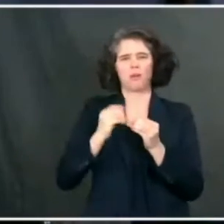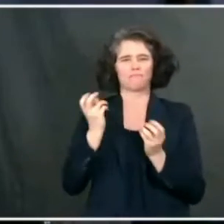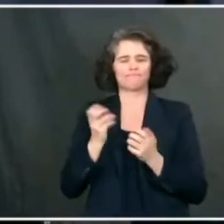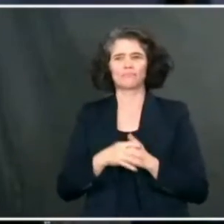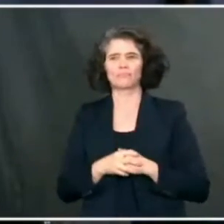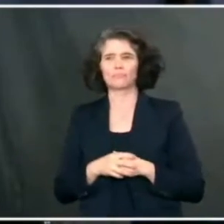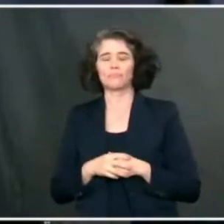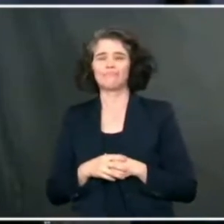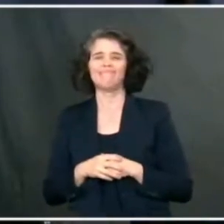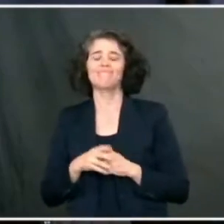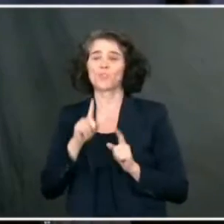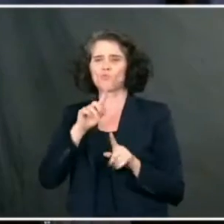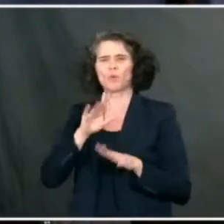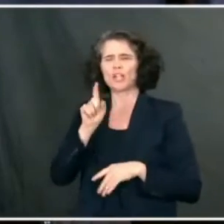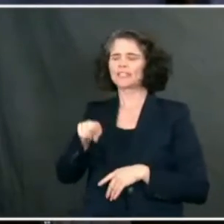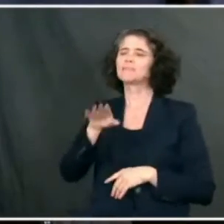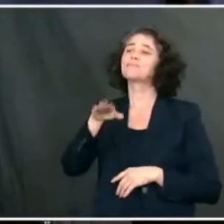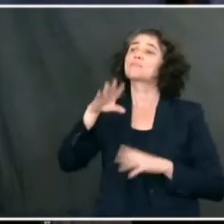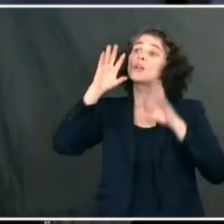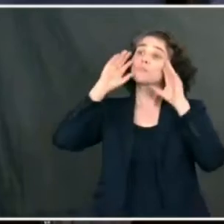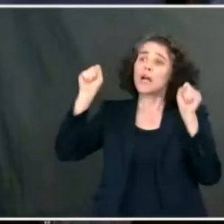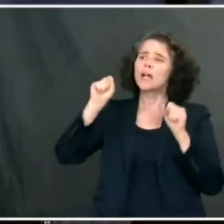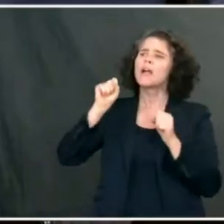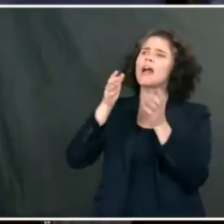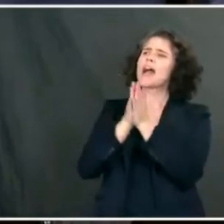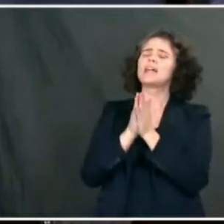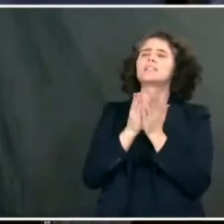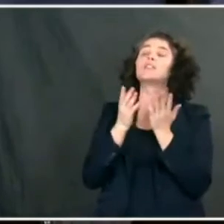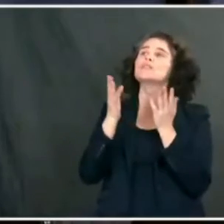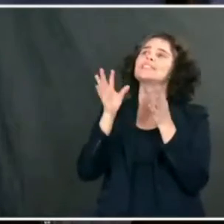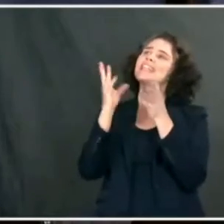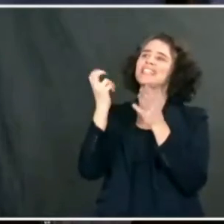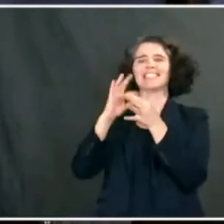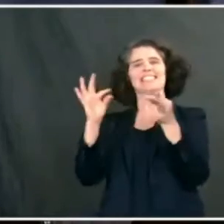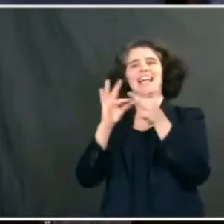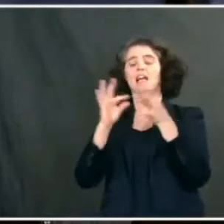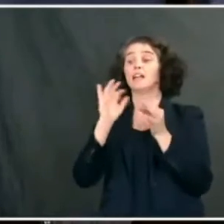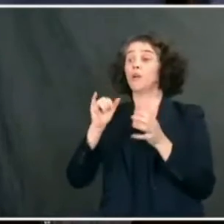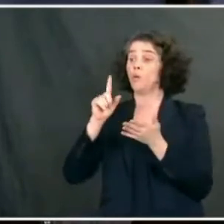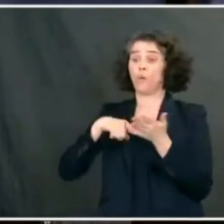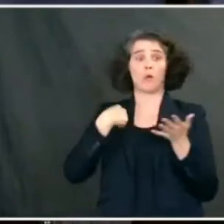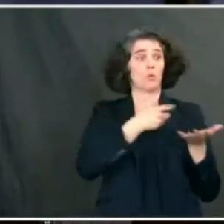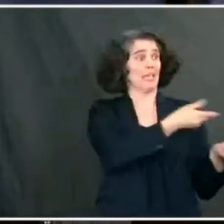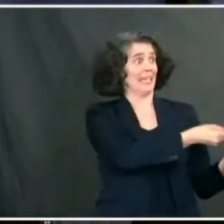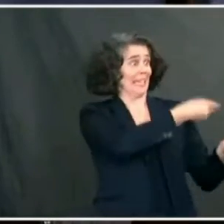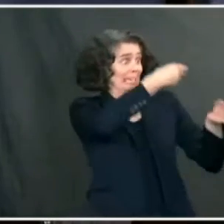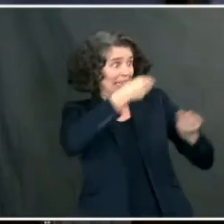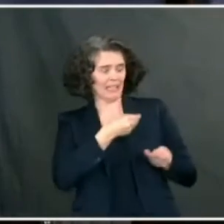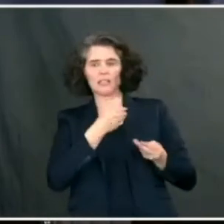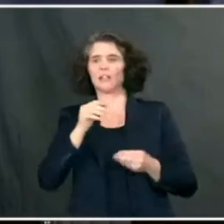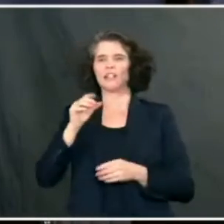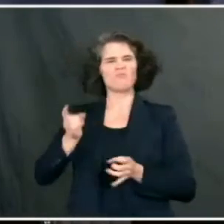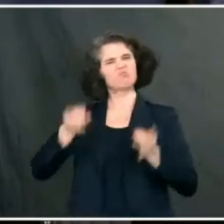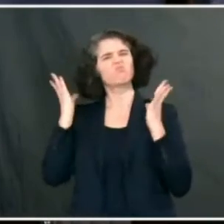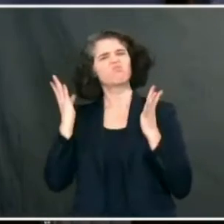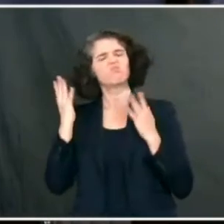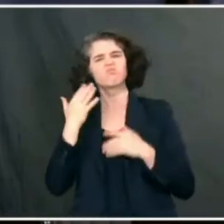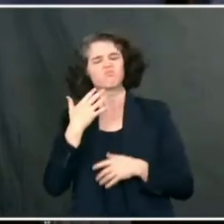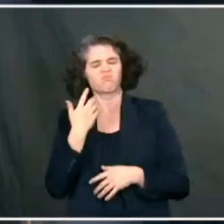abysmal, essentially. Is there anything actionable that you are taking from the previous administration?